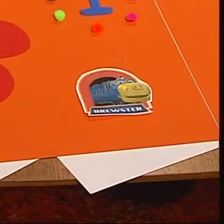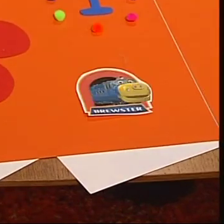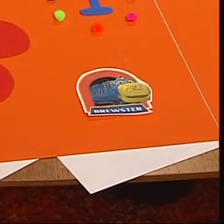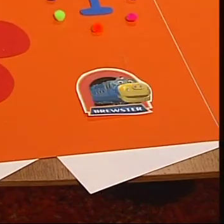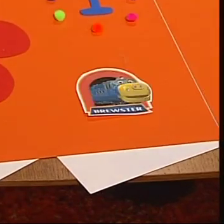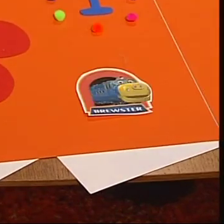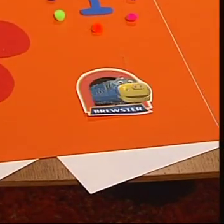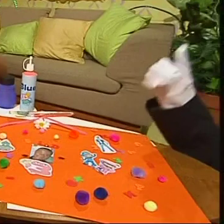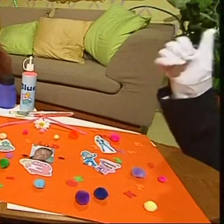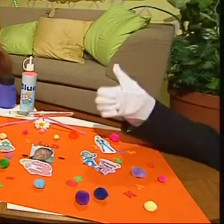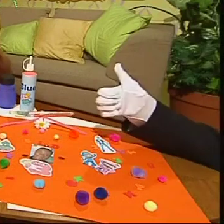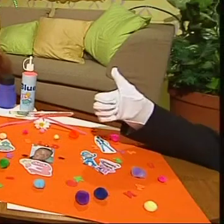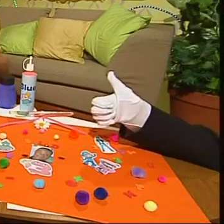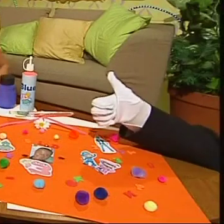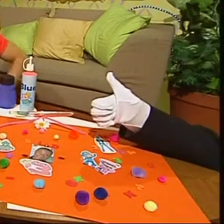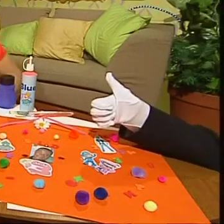on the front